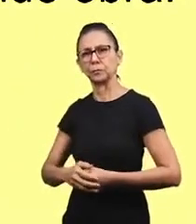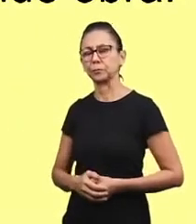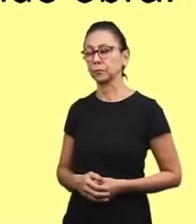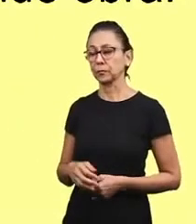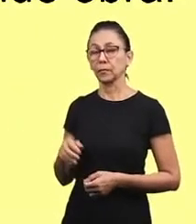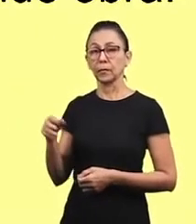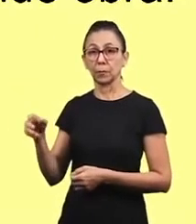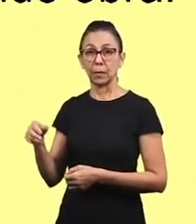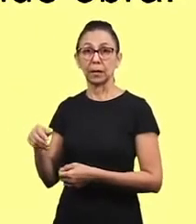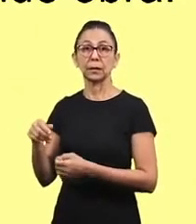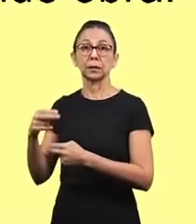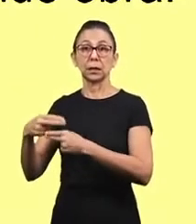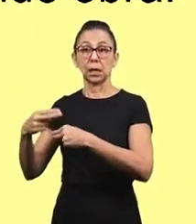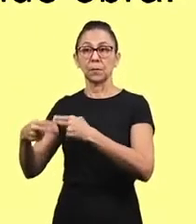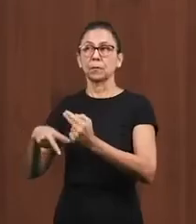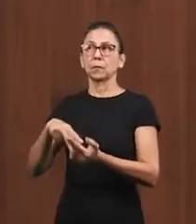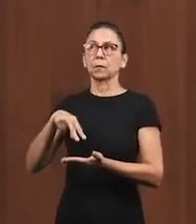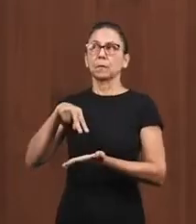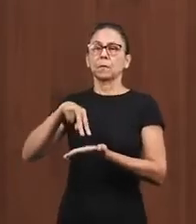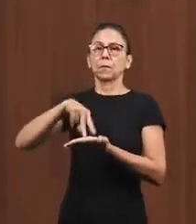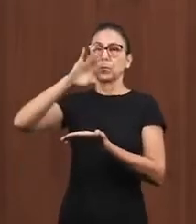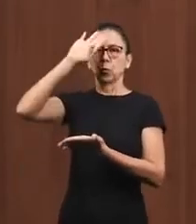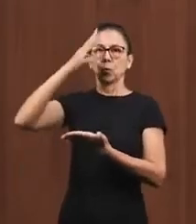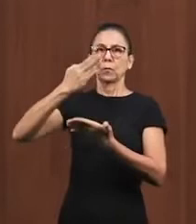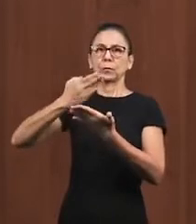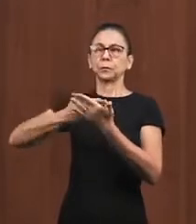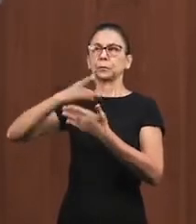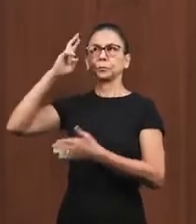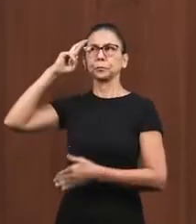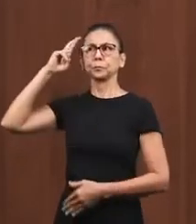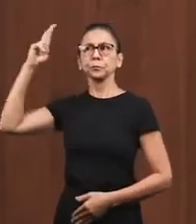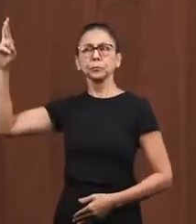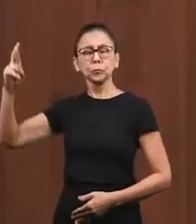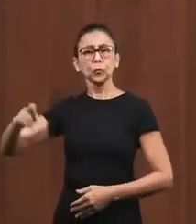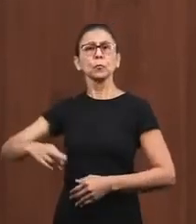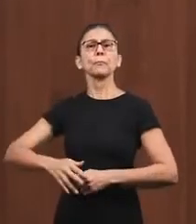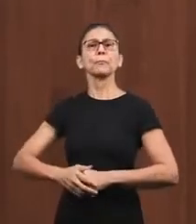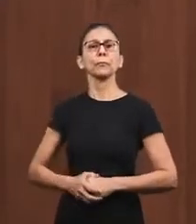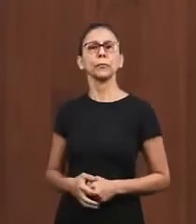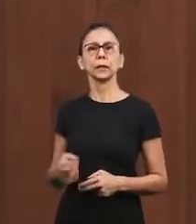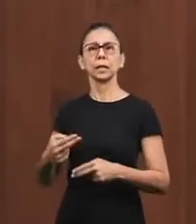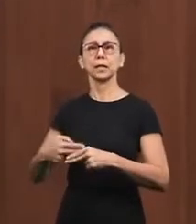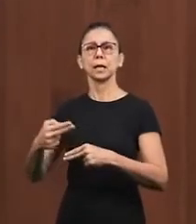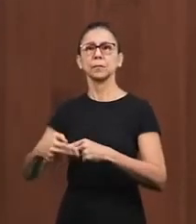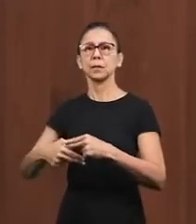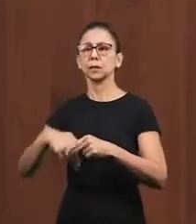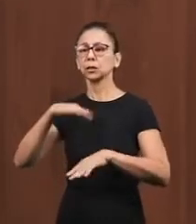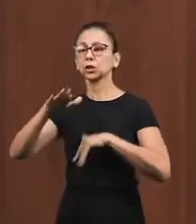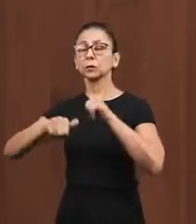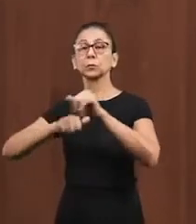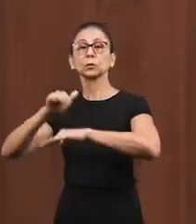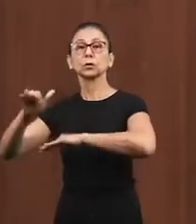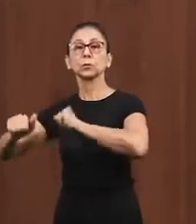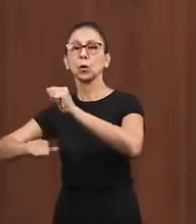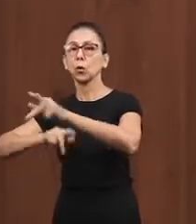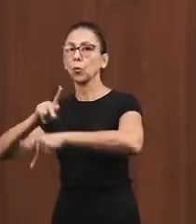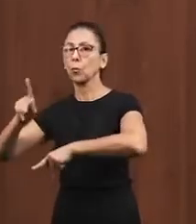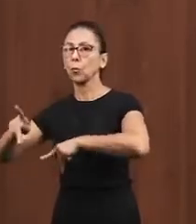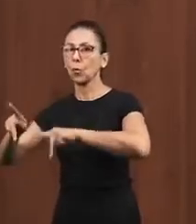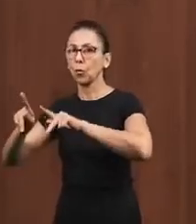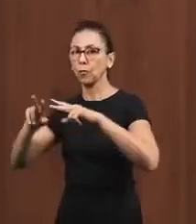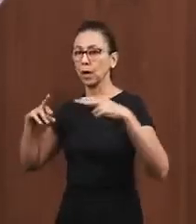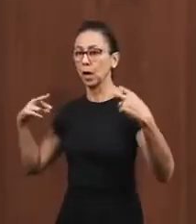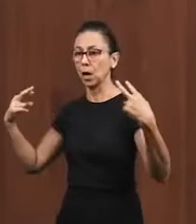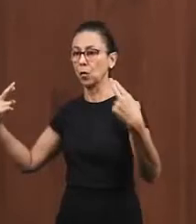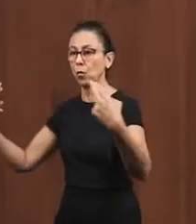he gathered the people and said we are going to work but each one will have their own weapon